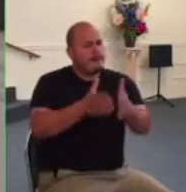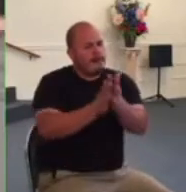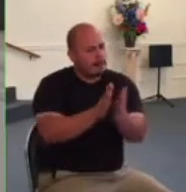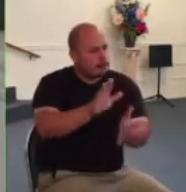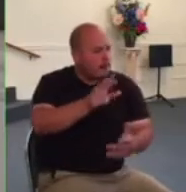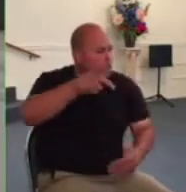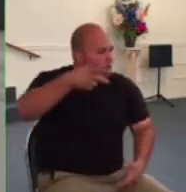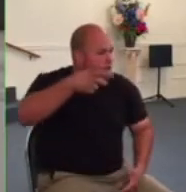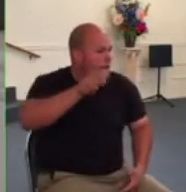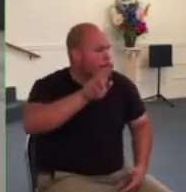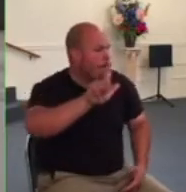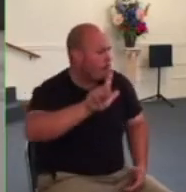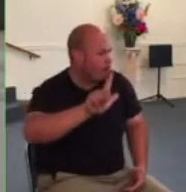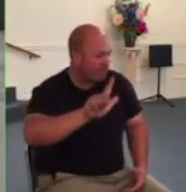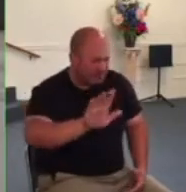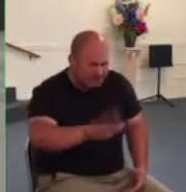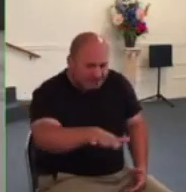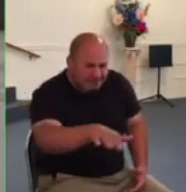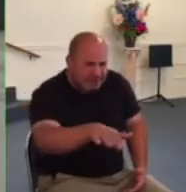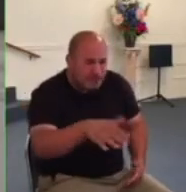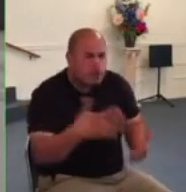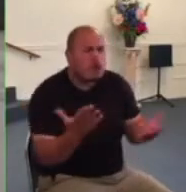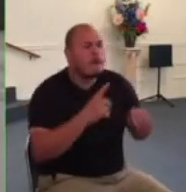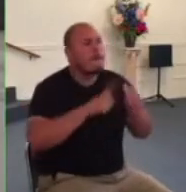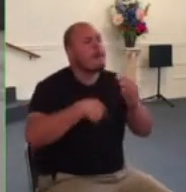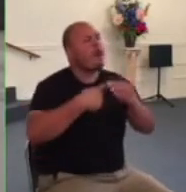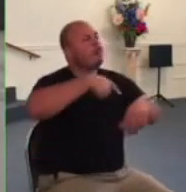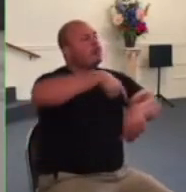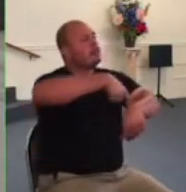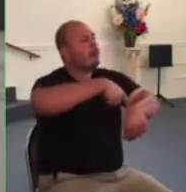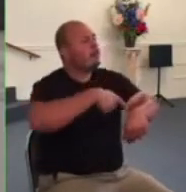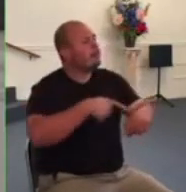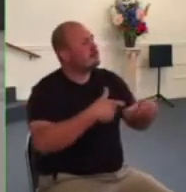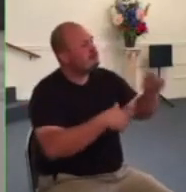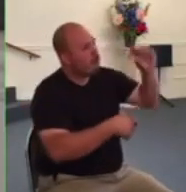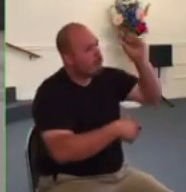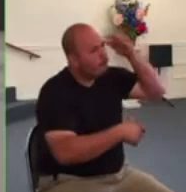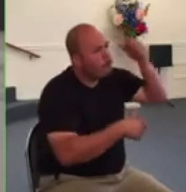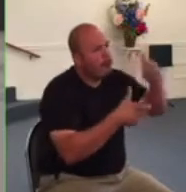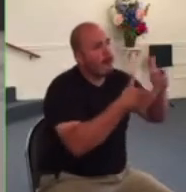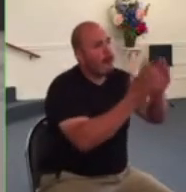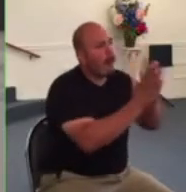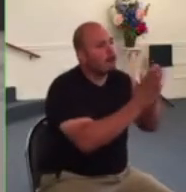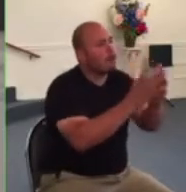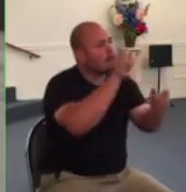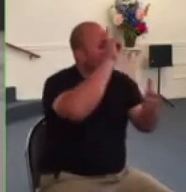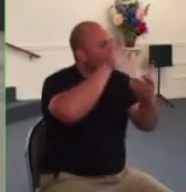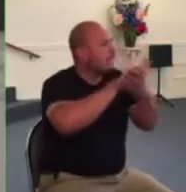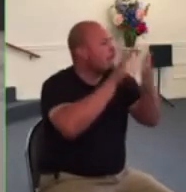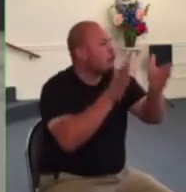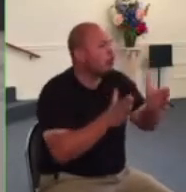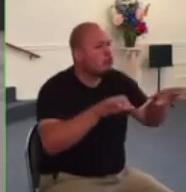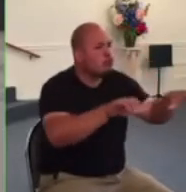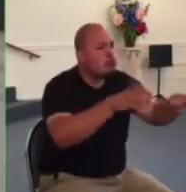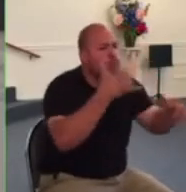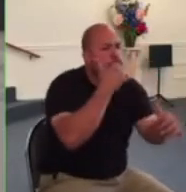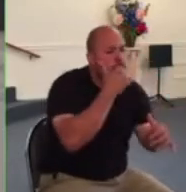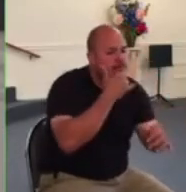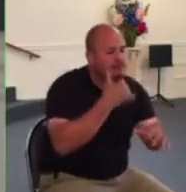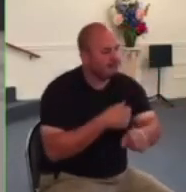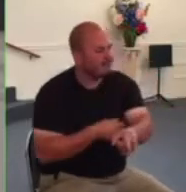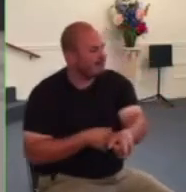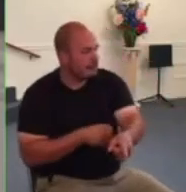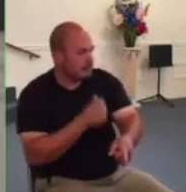to do what would be wrong in god's sight well paul just doesn't address that question here that's just not the direction he goes in his teaching